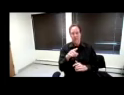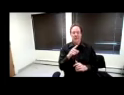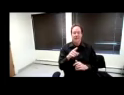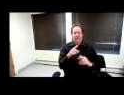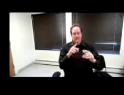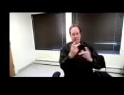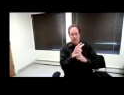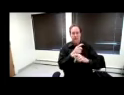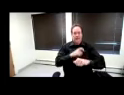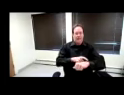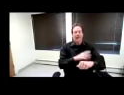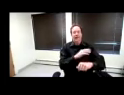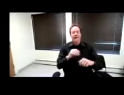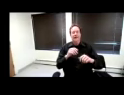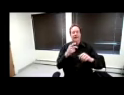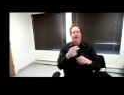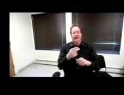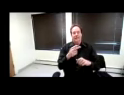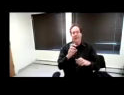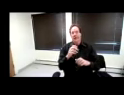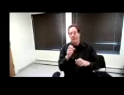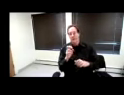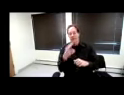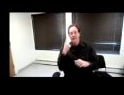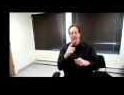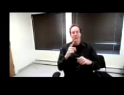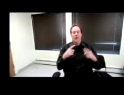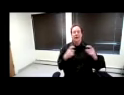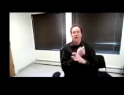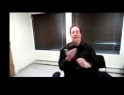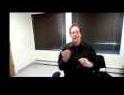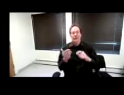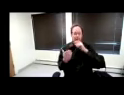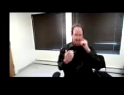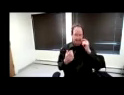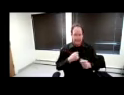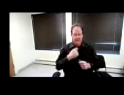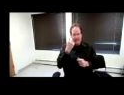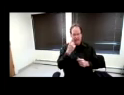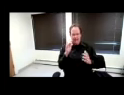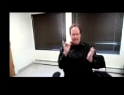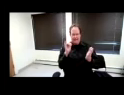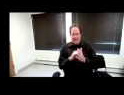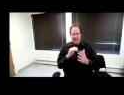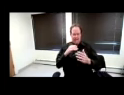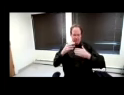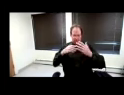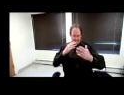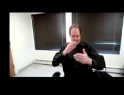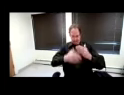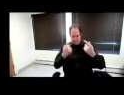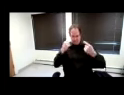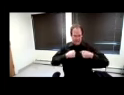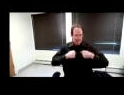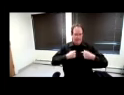And then Premiere for more complicated things. I think that about wraps it up for me. I'm happy